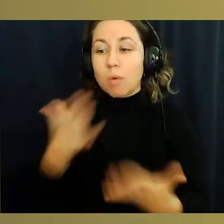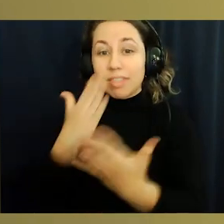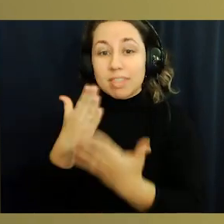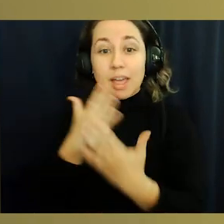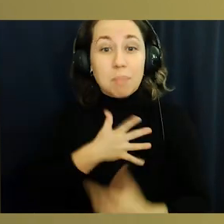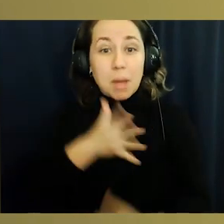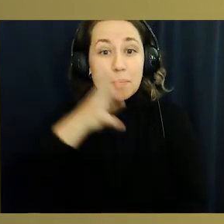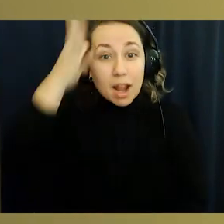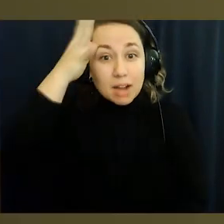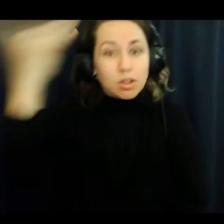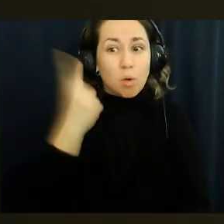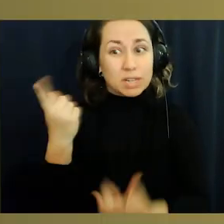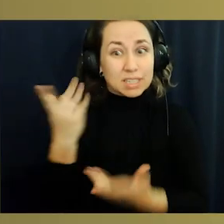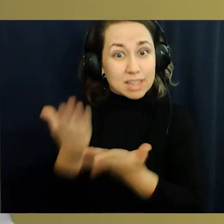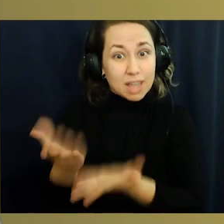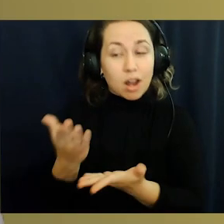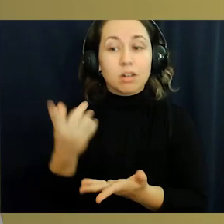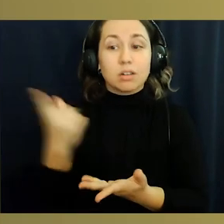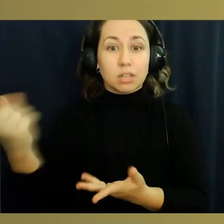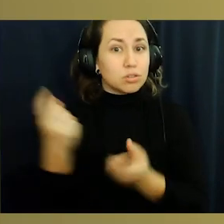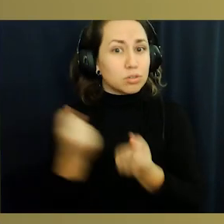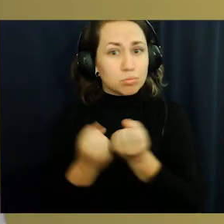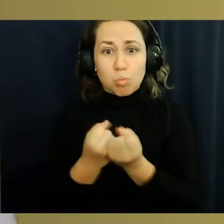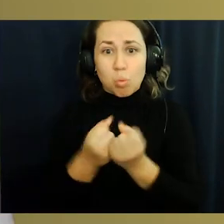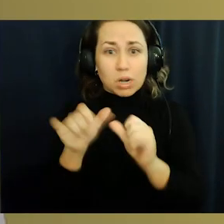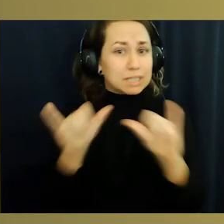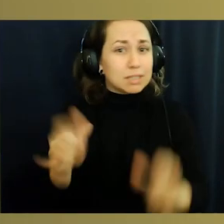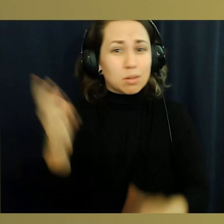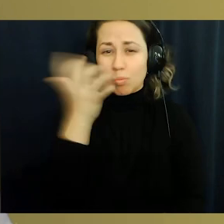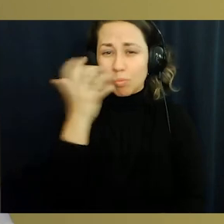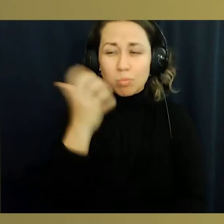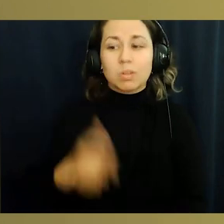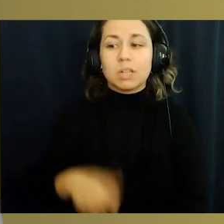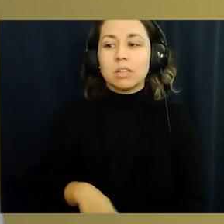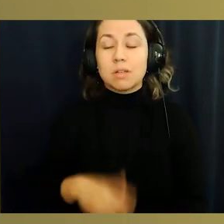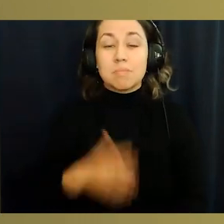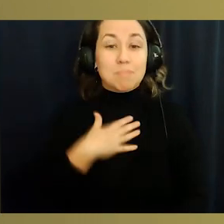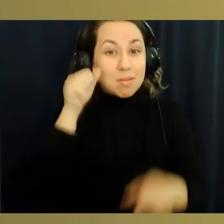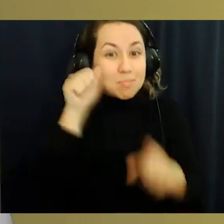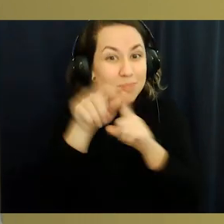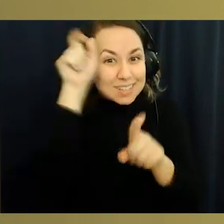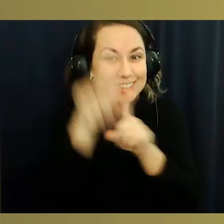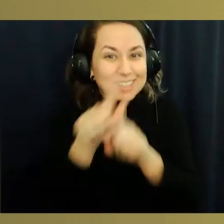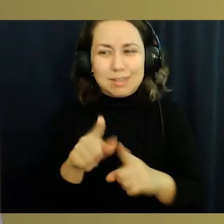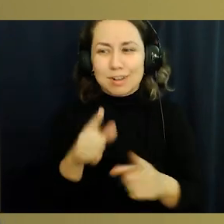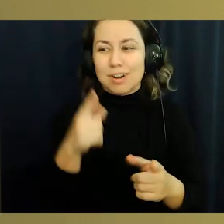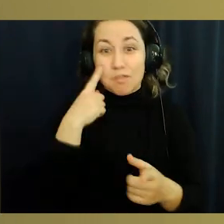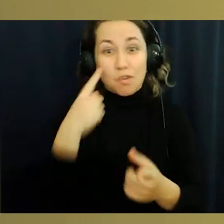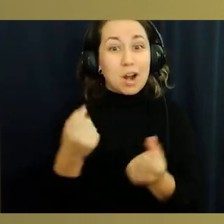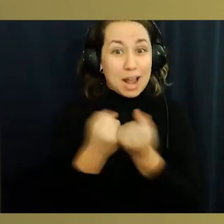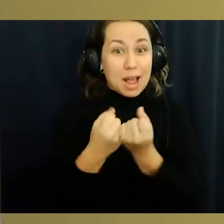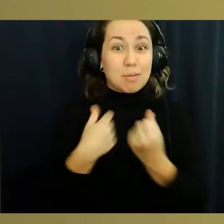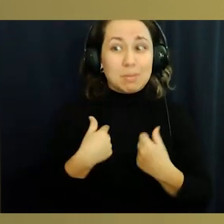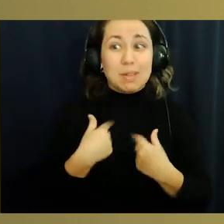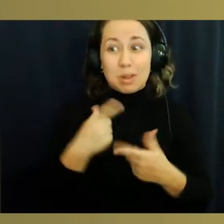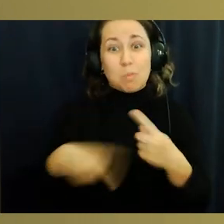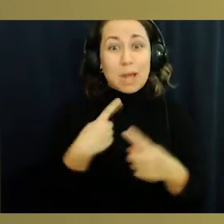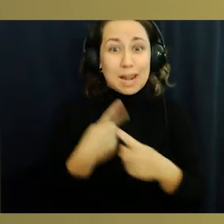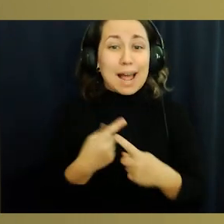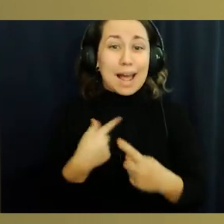Thank you for this great honor. I'd like to thank my parents for always being there and being the support system that I've always wanted.